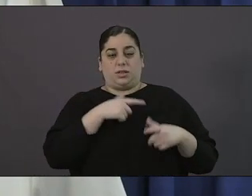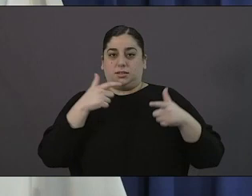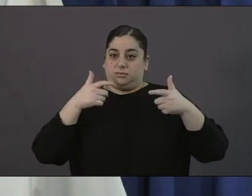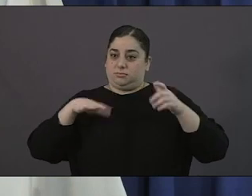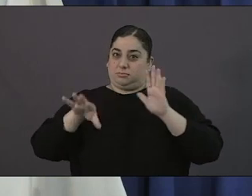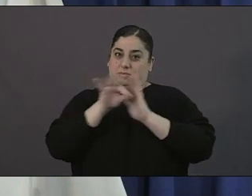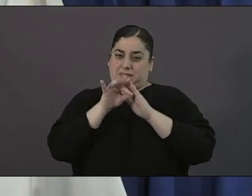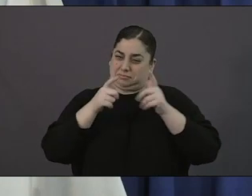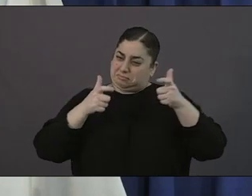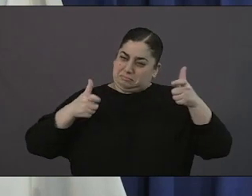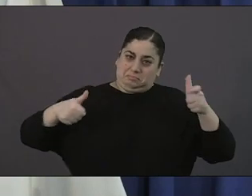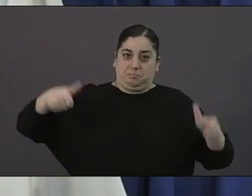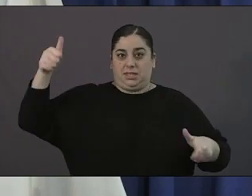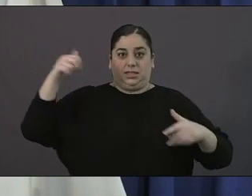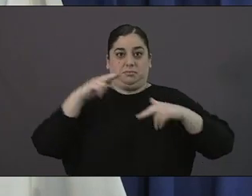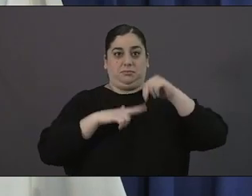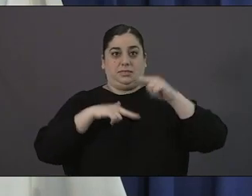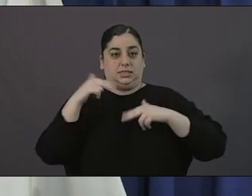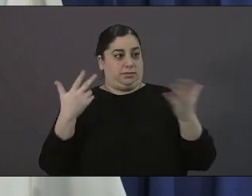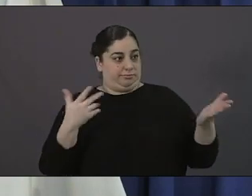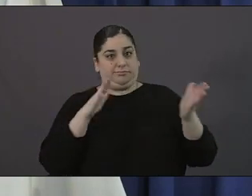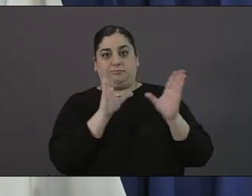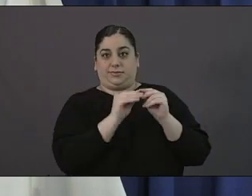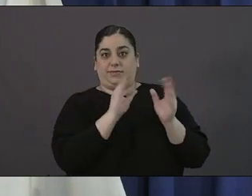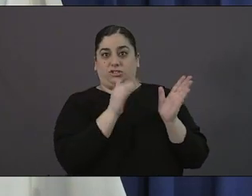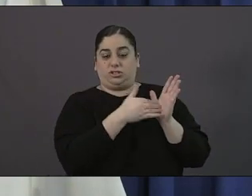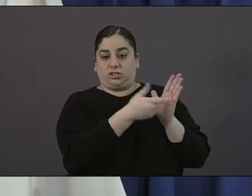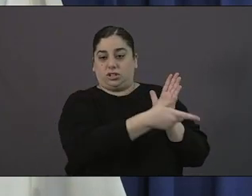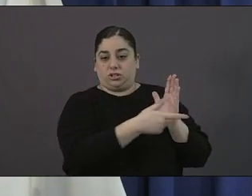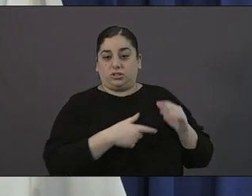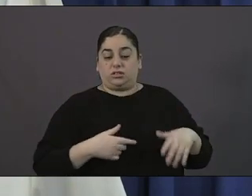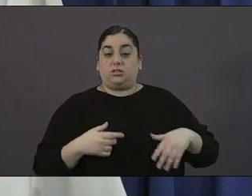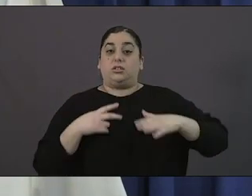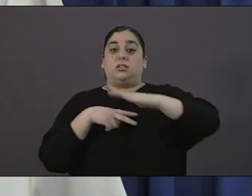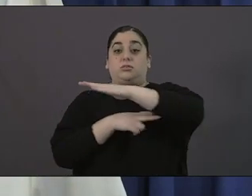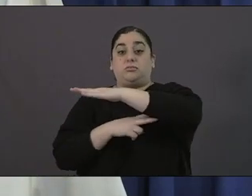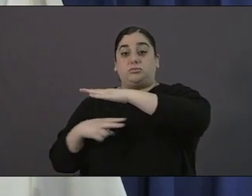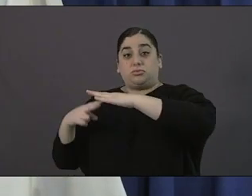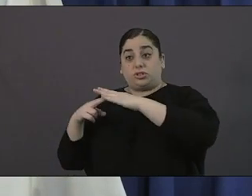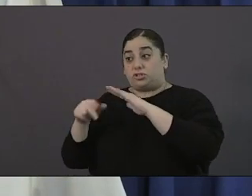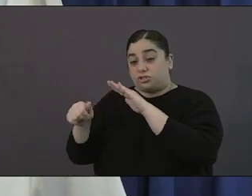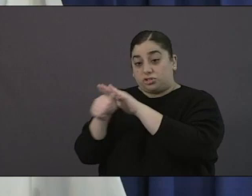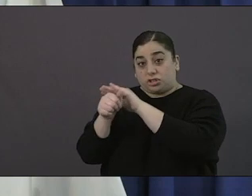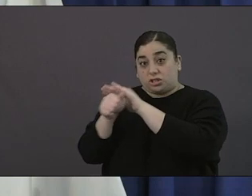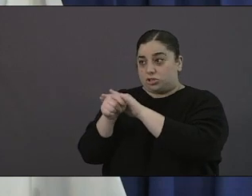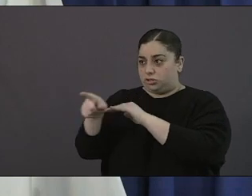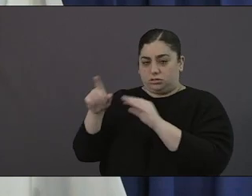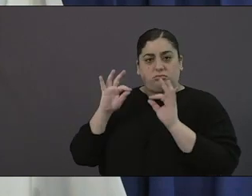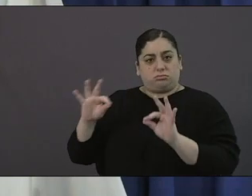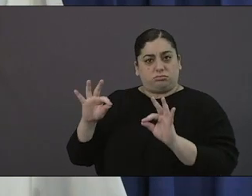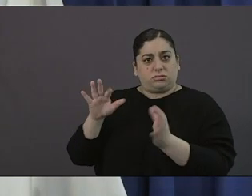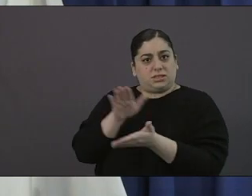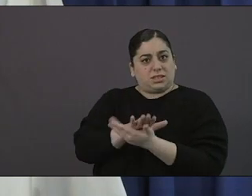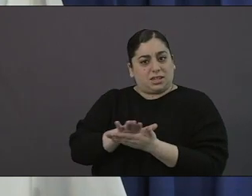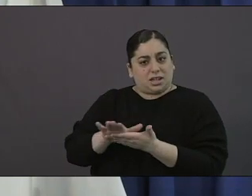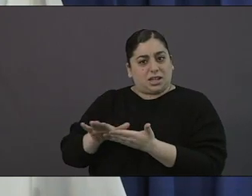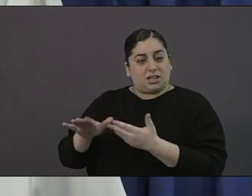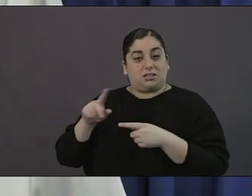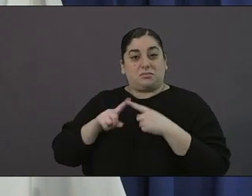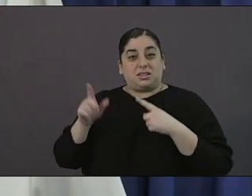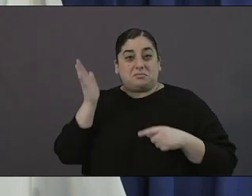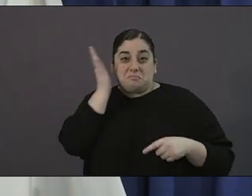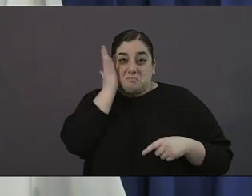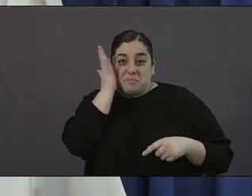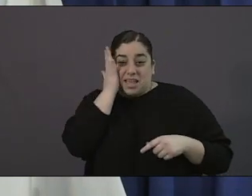be there um doing great life-changing work but it was close quarters there was bunk beds that weren't six feet away um the convention center